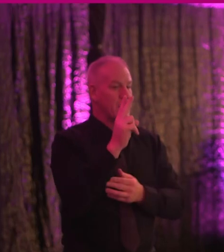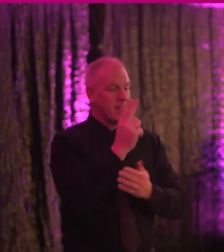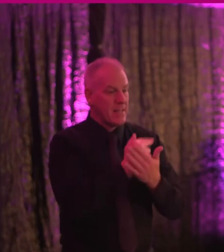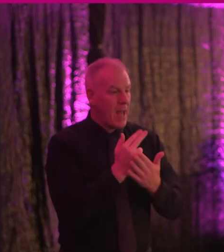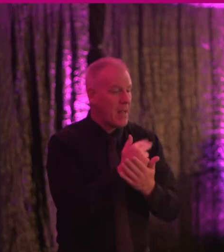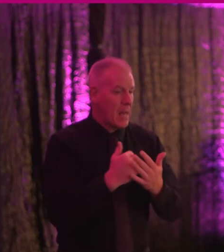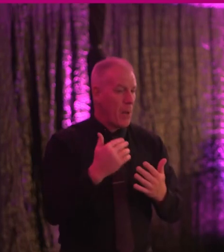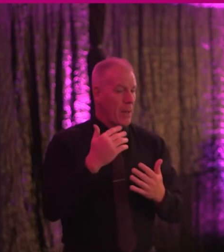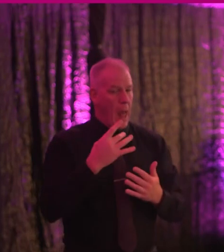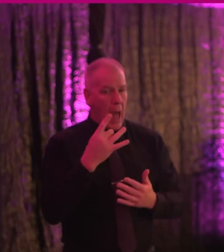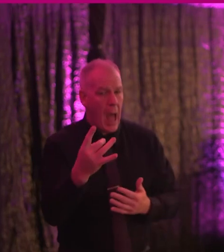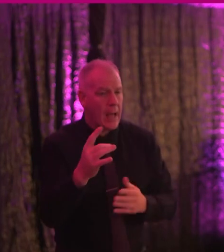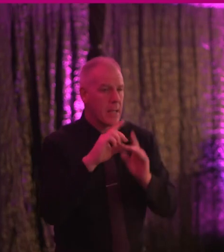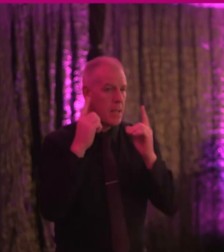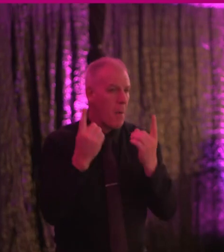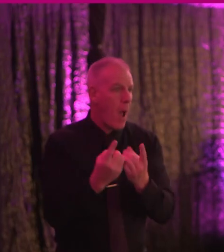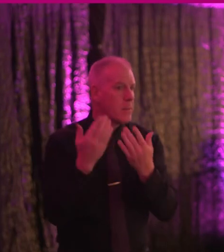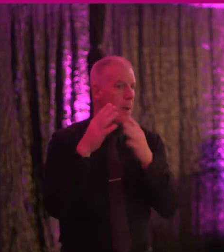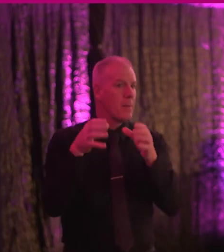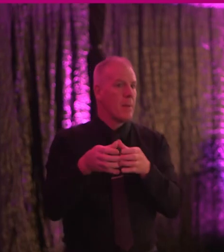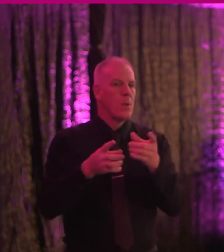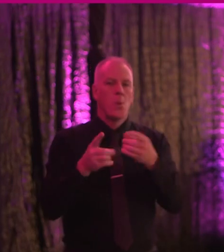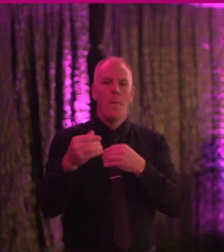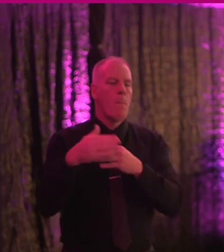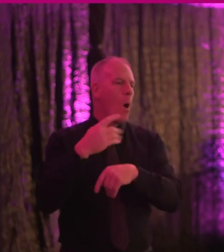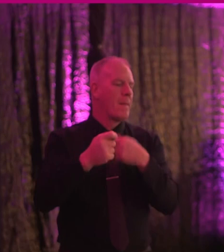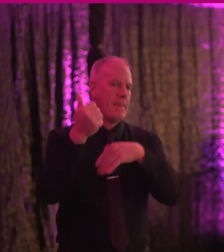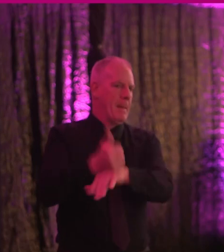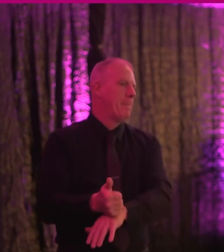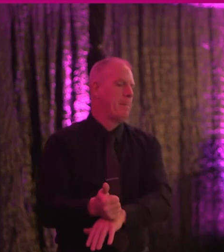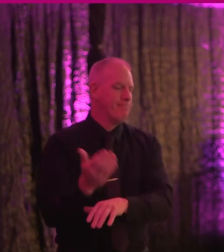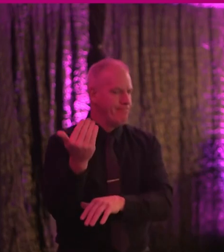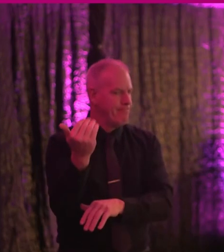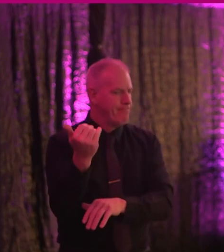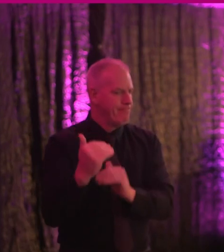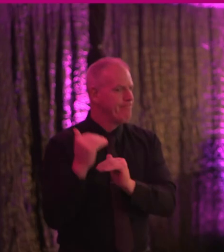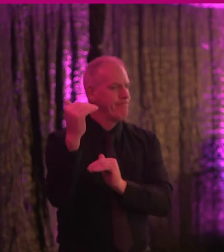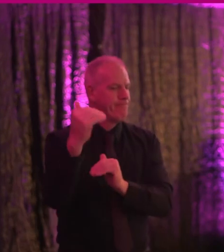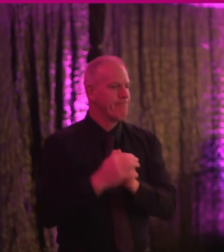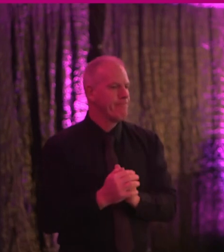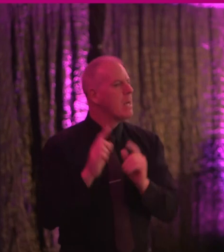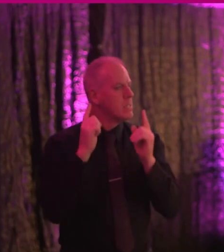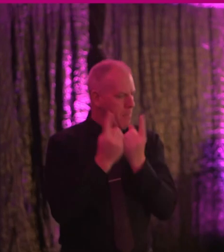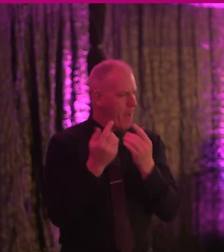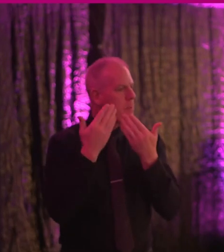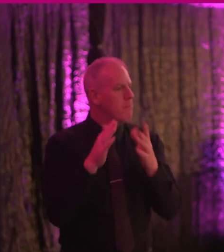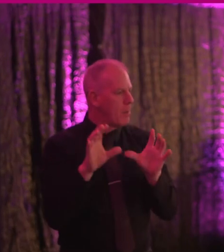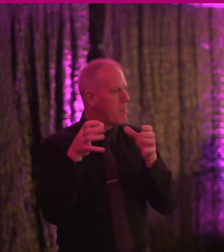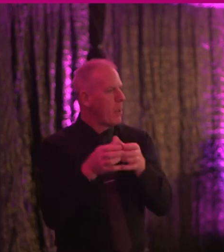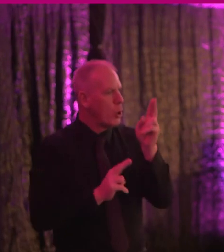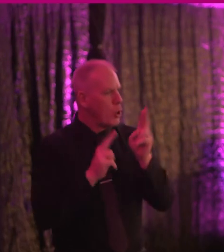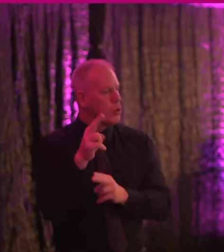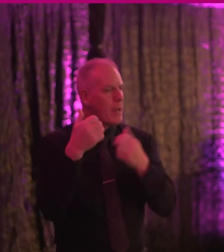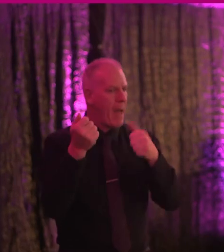and public bodies to go beyond the bare minimum. Indeed, believe that departments and public bodies should be striving to